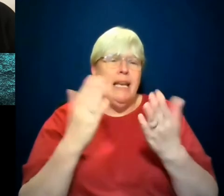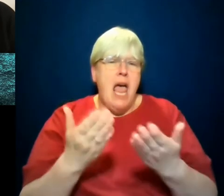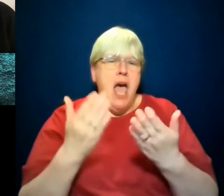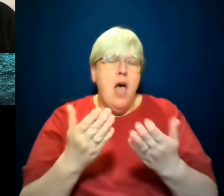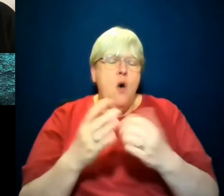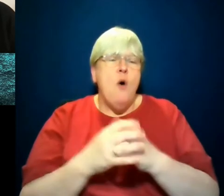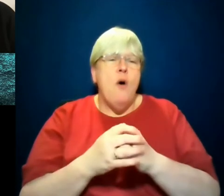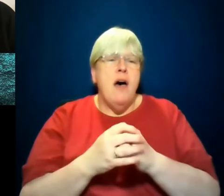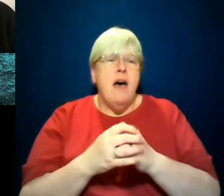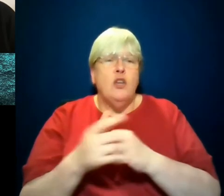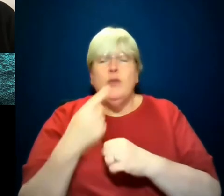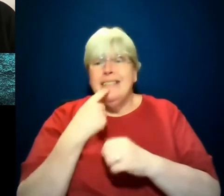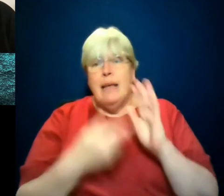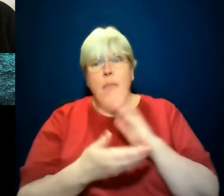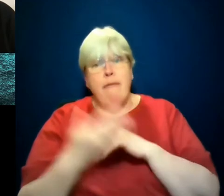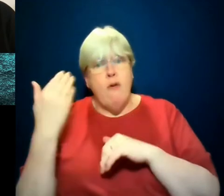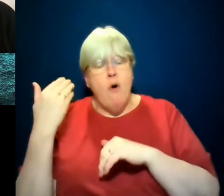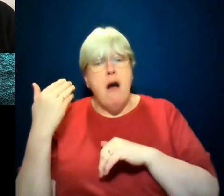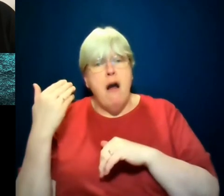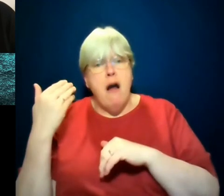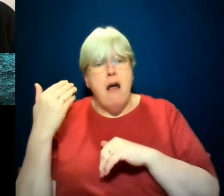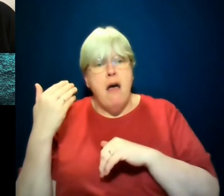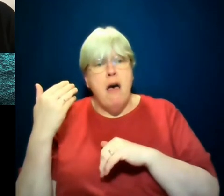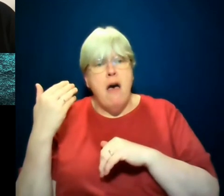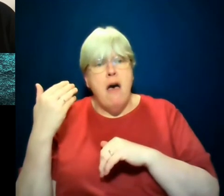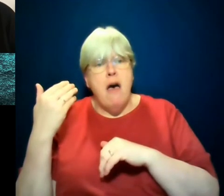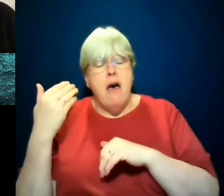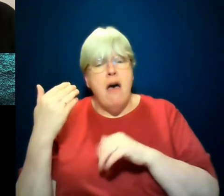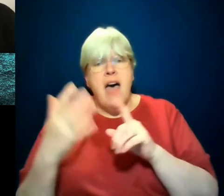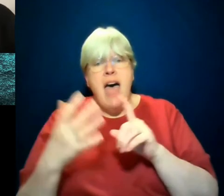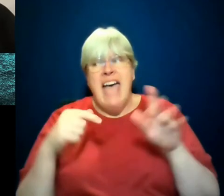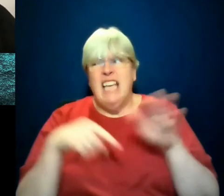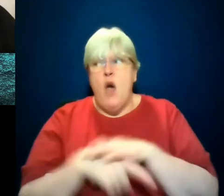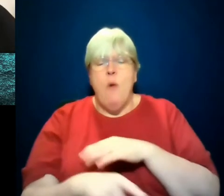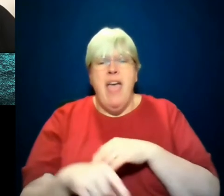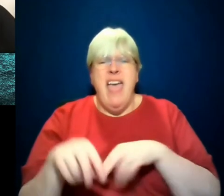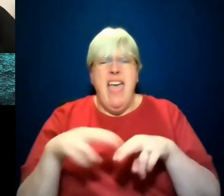You've said in the past, I think, you know, I get away with a lot because there's a dead body on the floor.